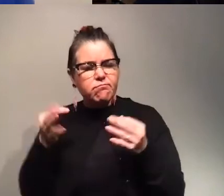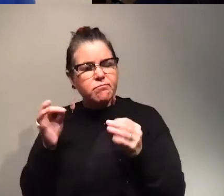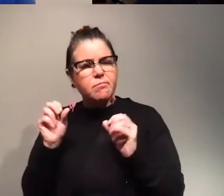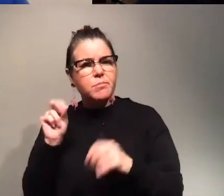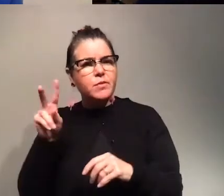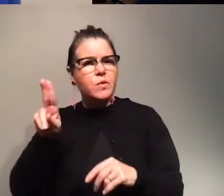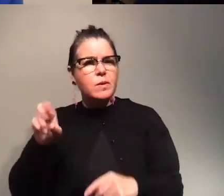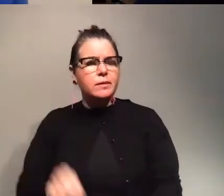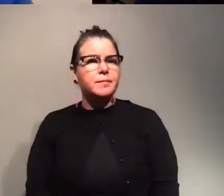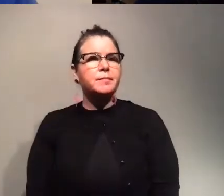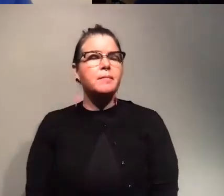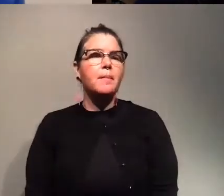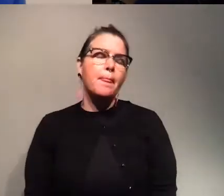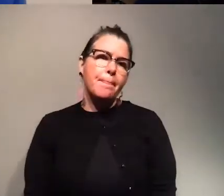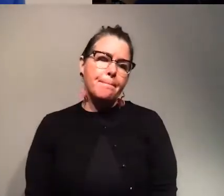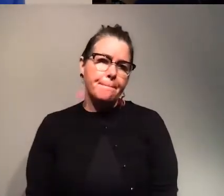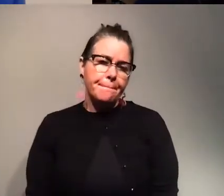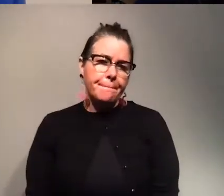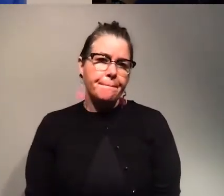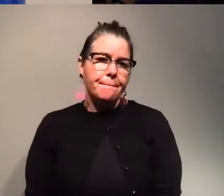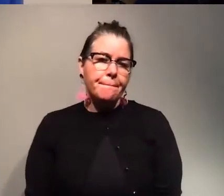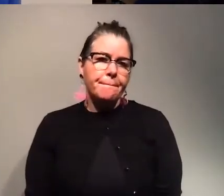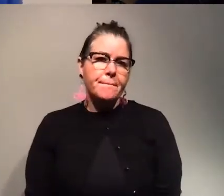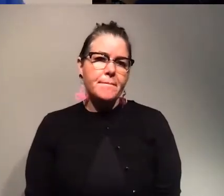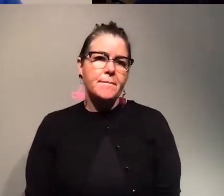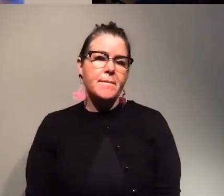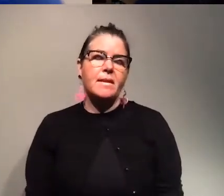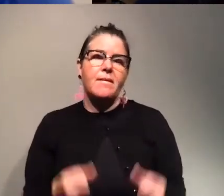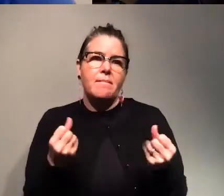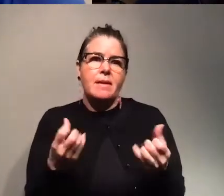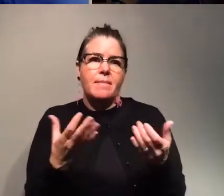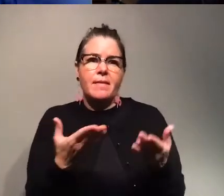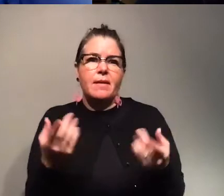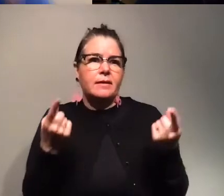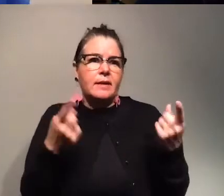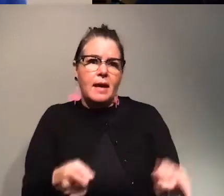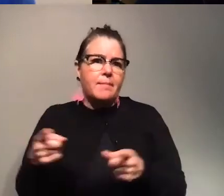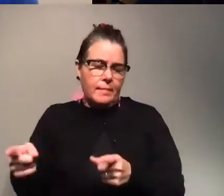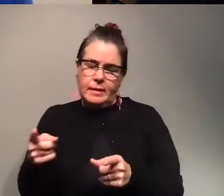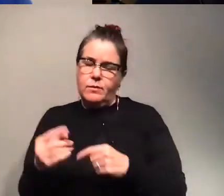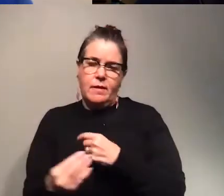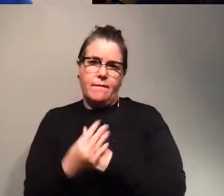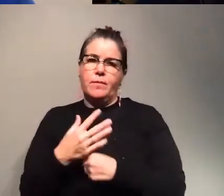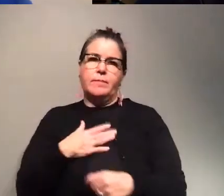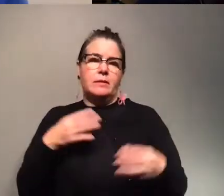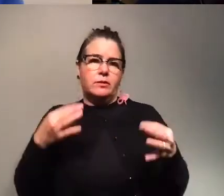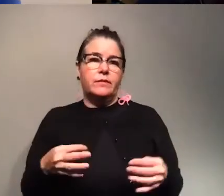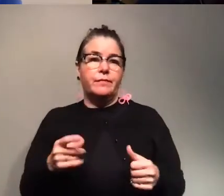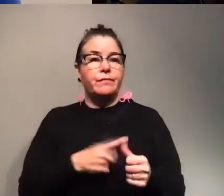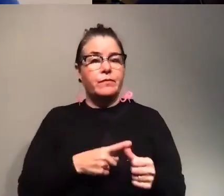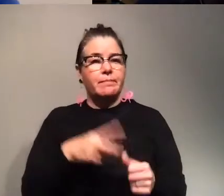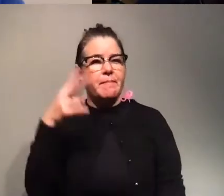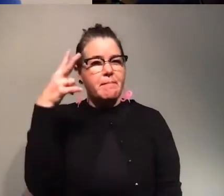Well, I think that there were like two main things that influenced that decision. The first one was like Mexico